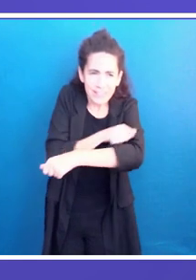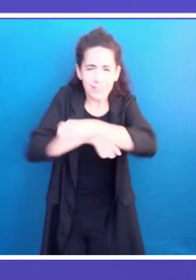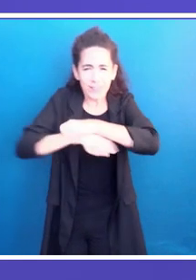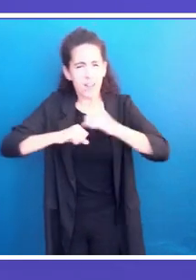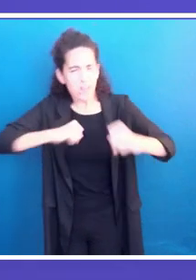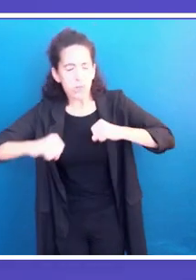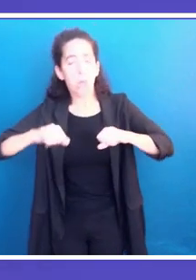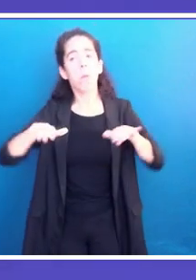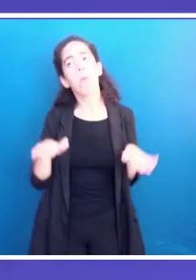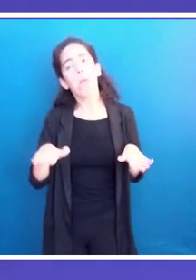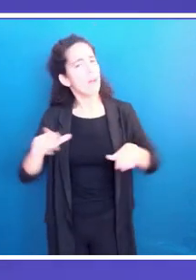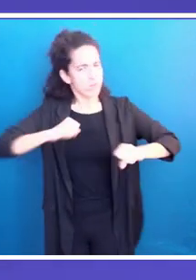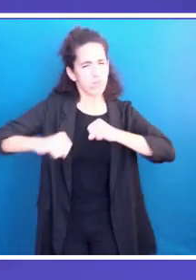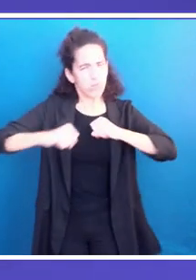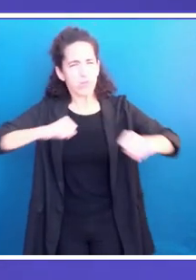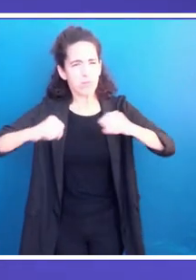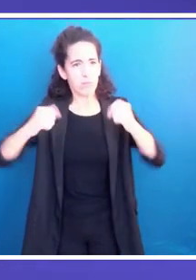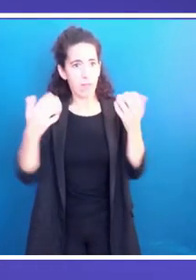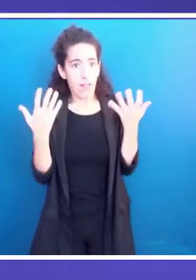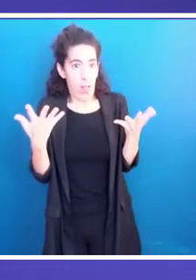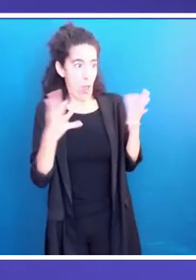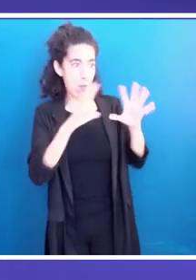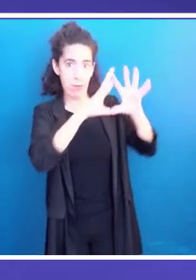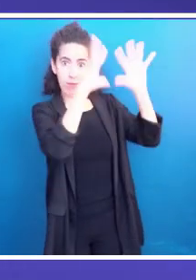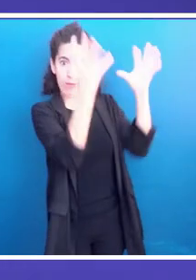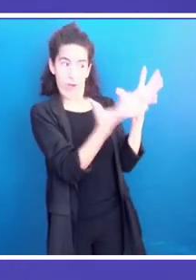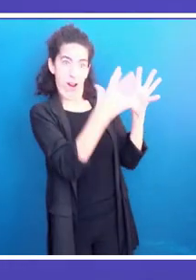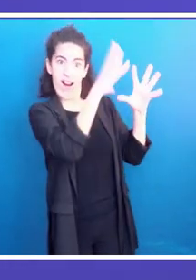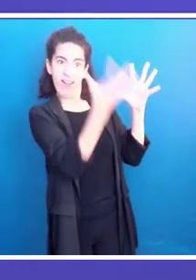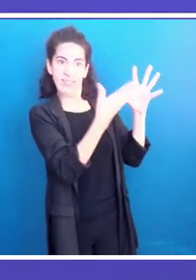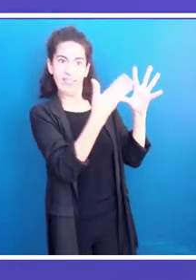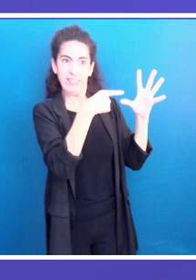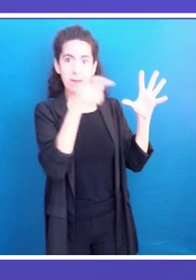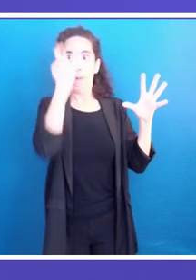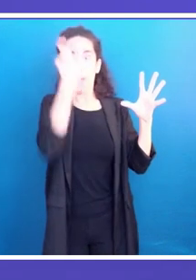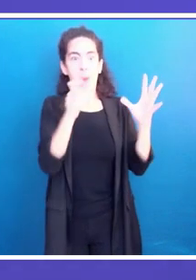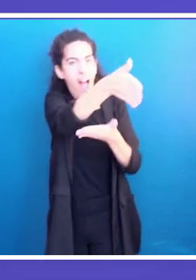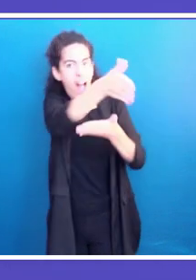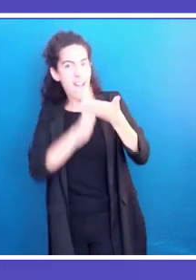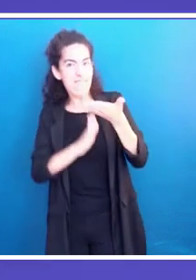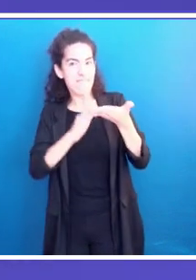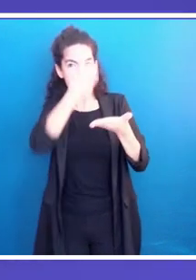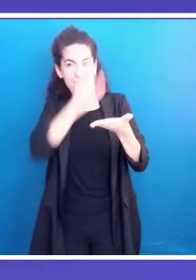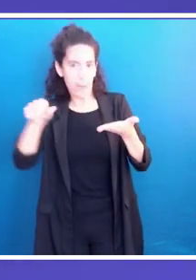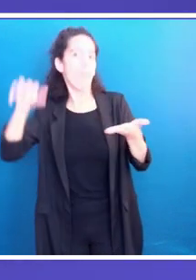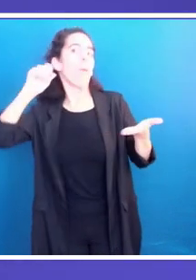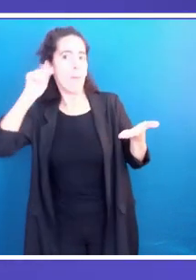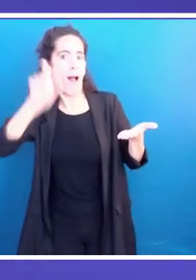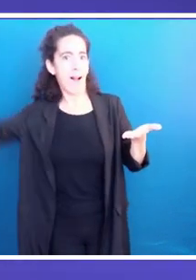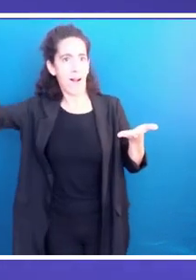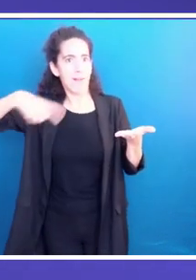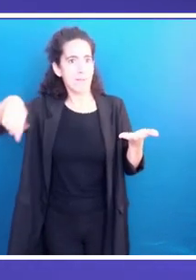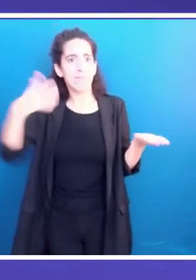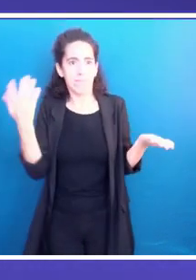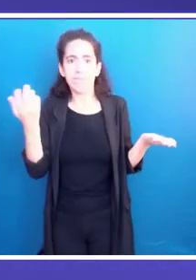must be part of the decision-making process. Yes, we must be there. I think